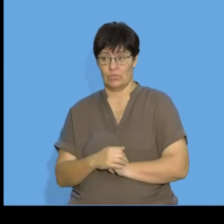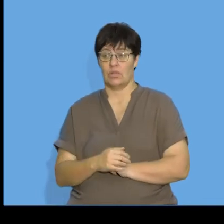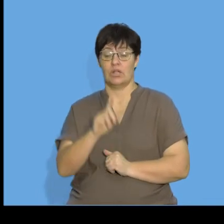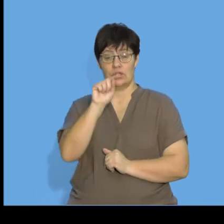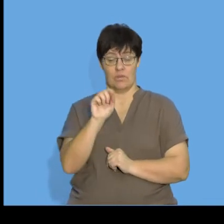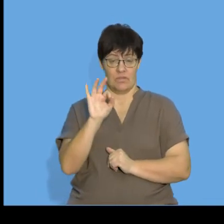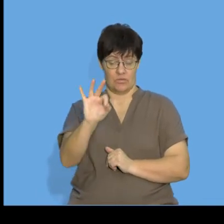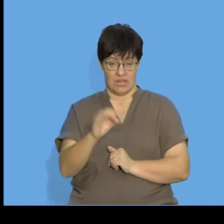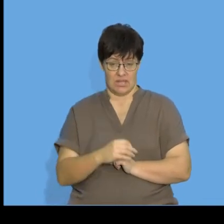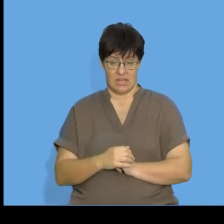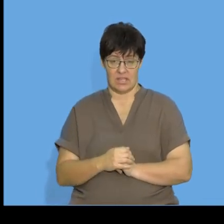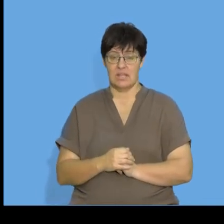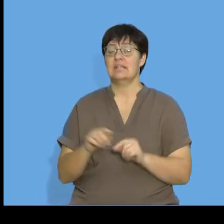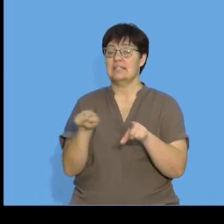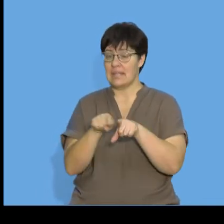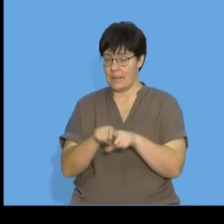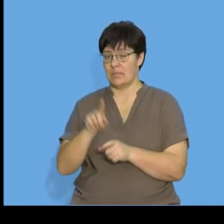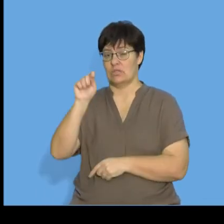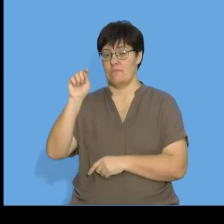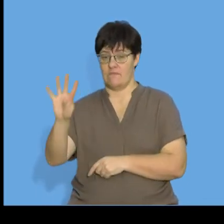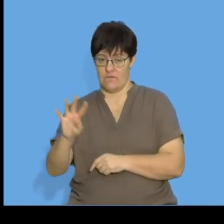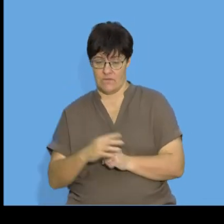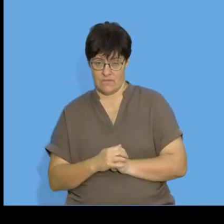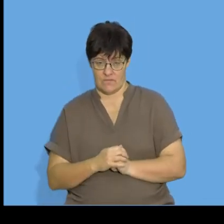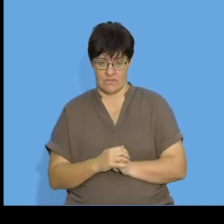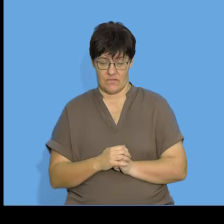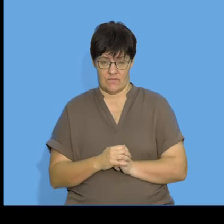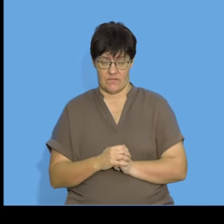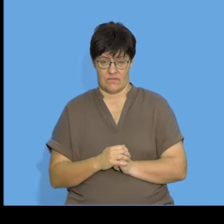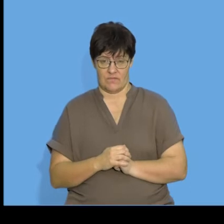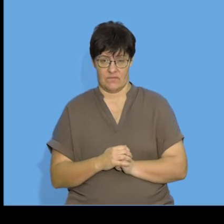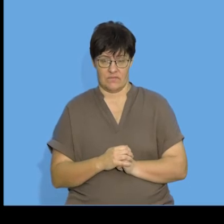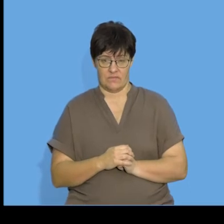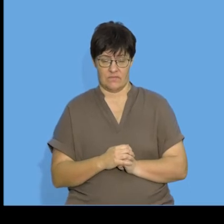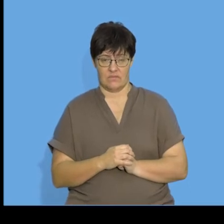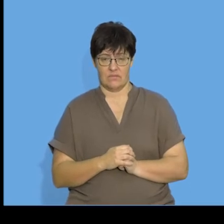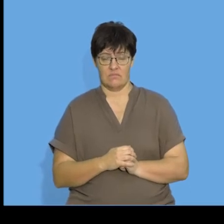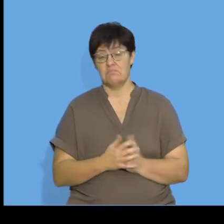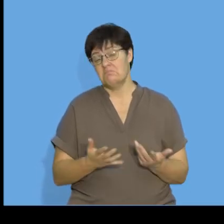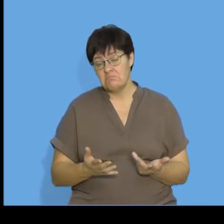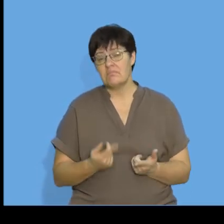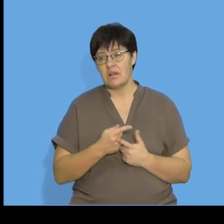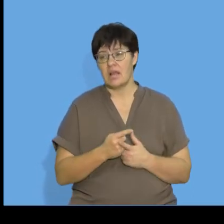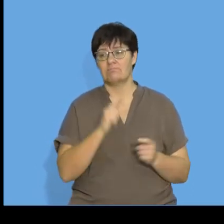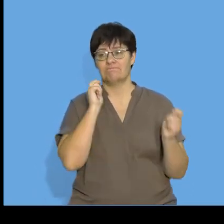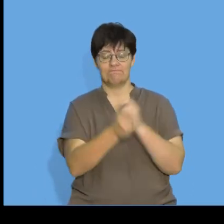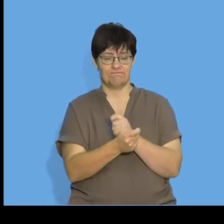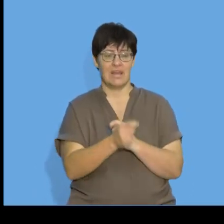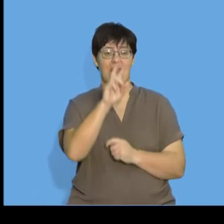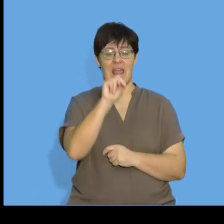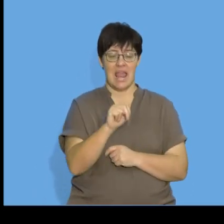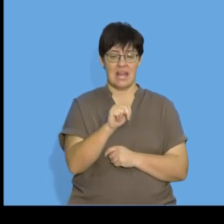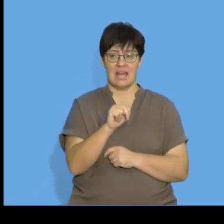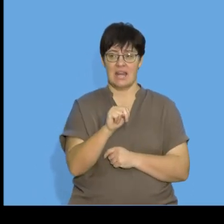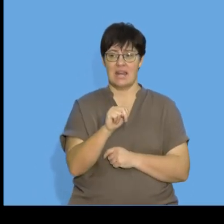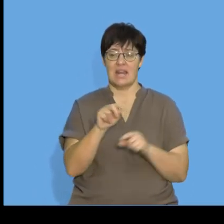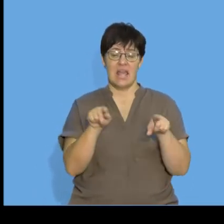and term three as well as term four. So, if I were to substitute N is equal